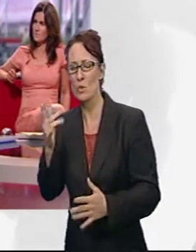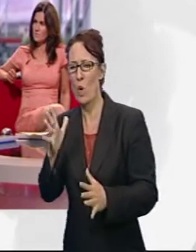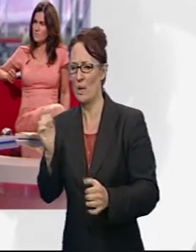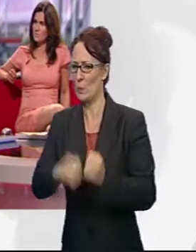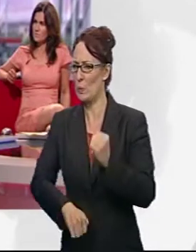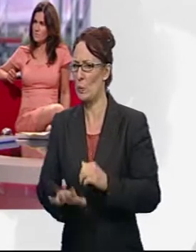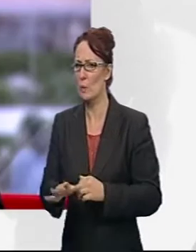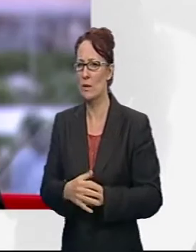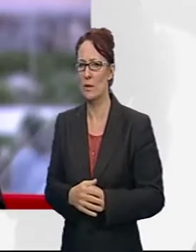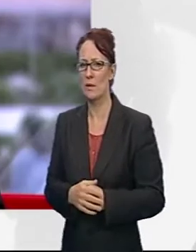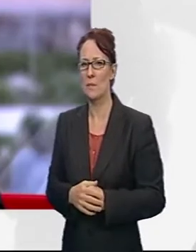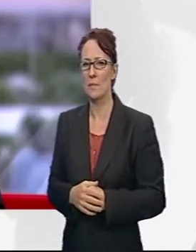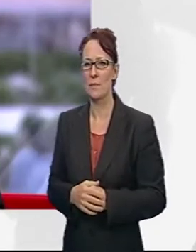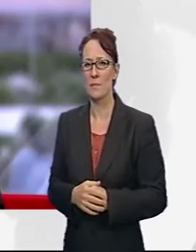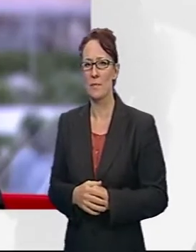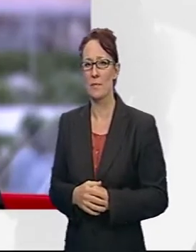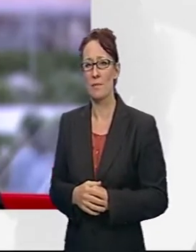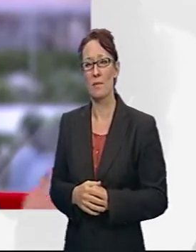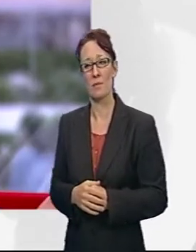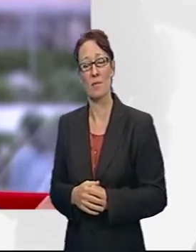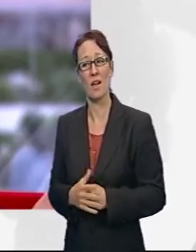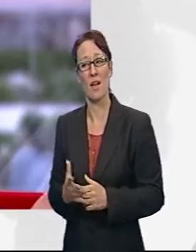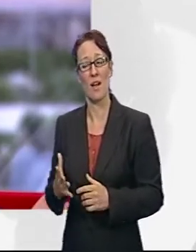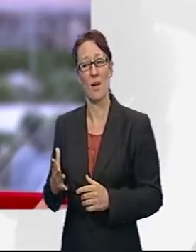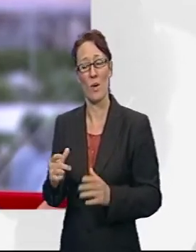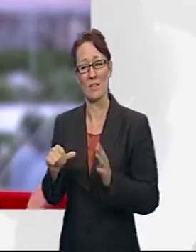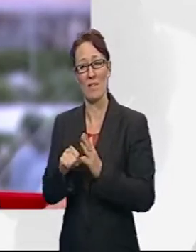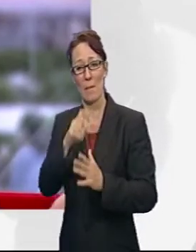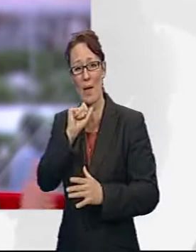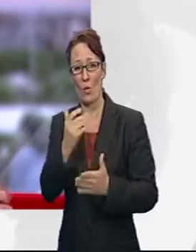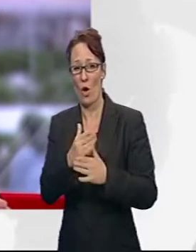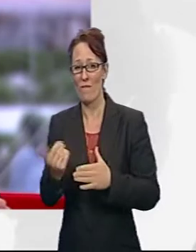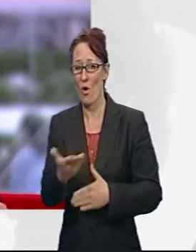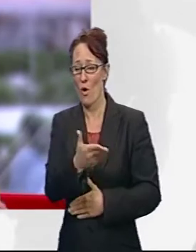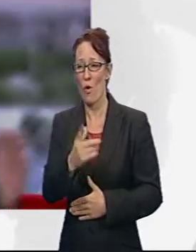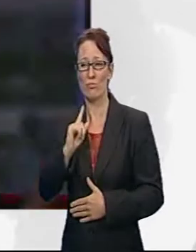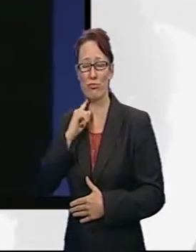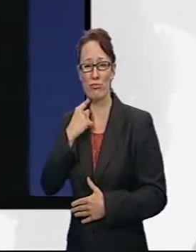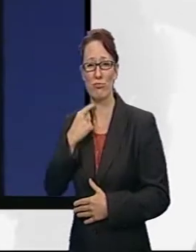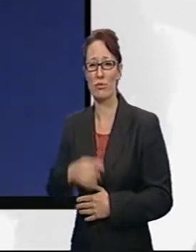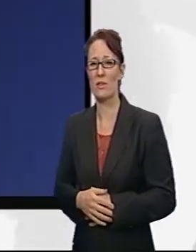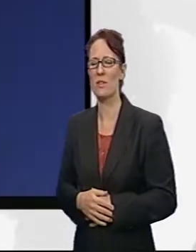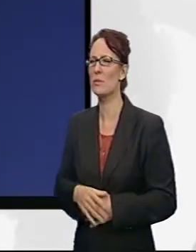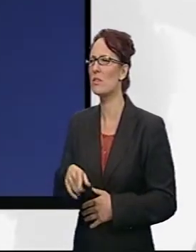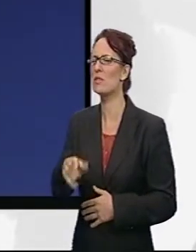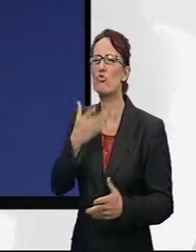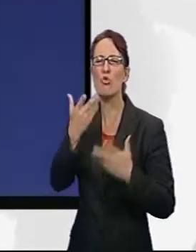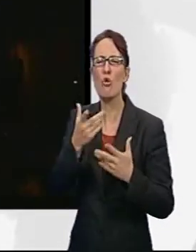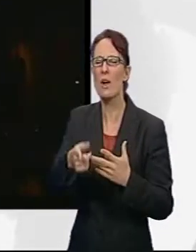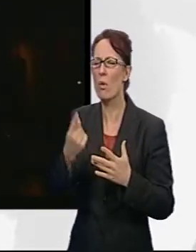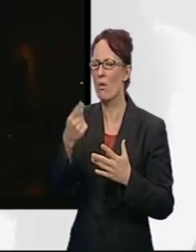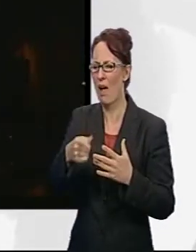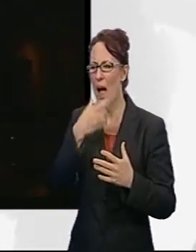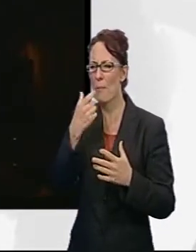of his success he was pretty ruthless a very difficult man to work for there's a story about a product that Apple